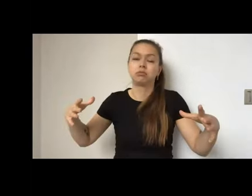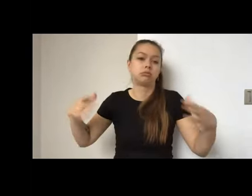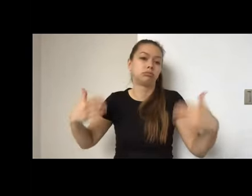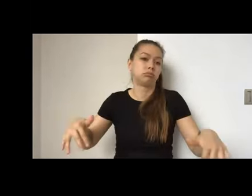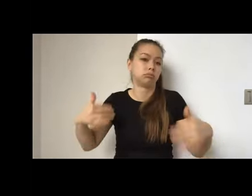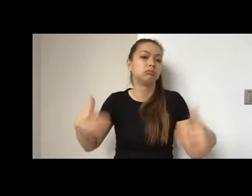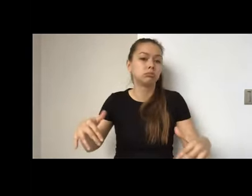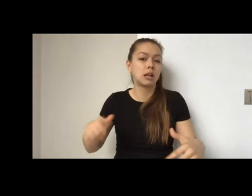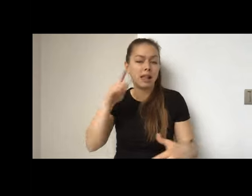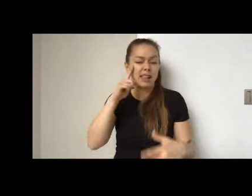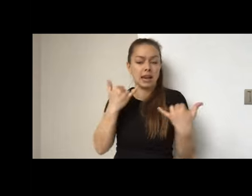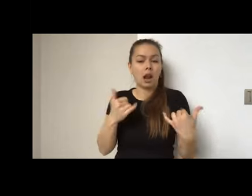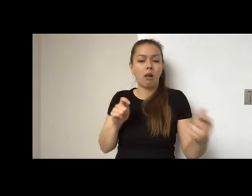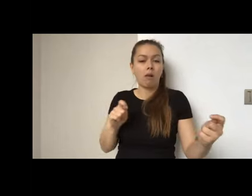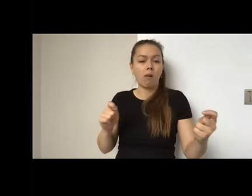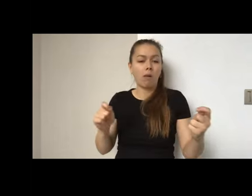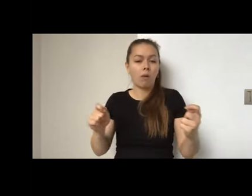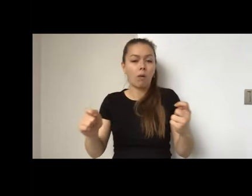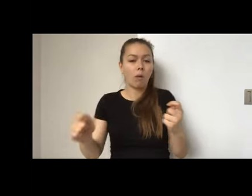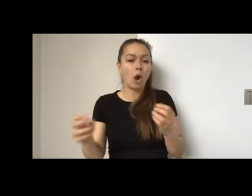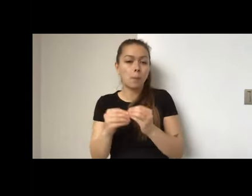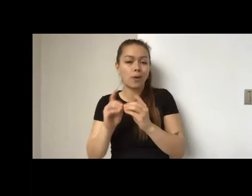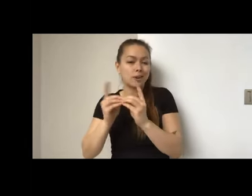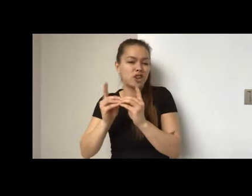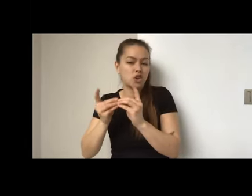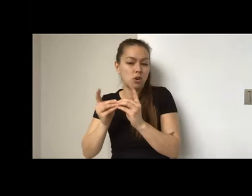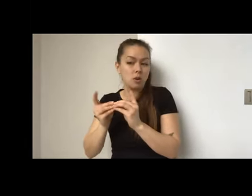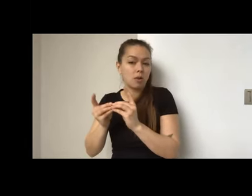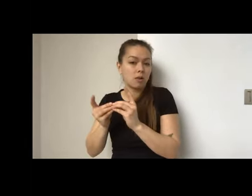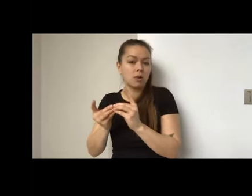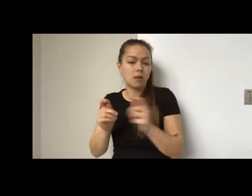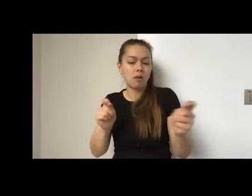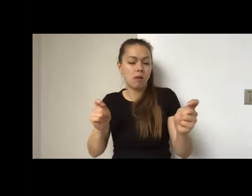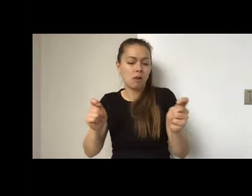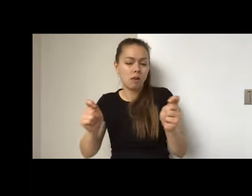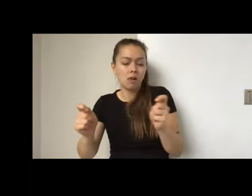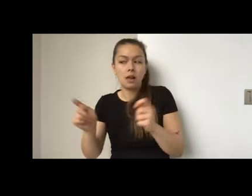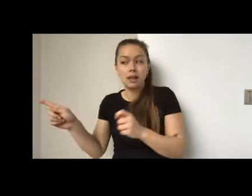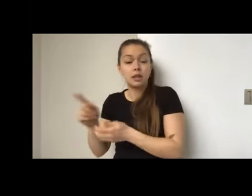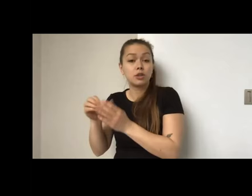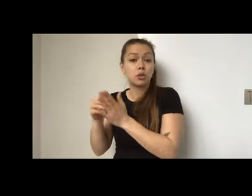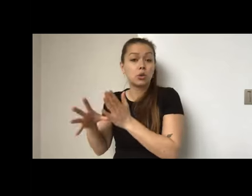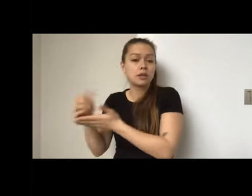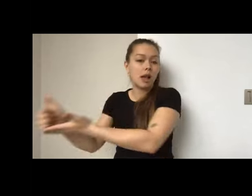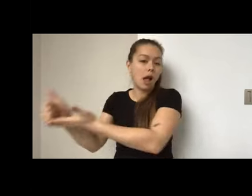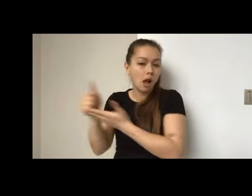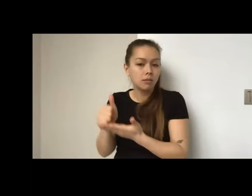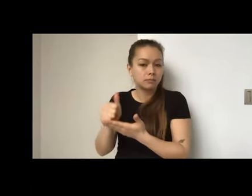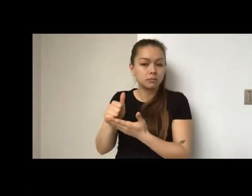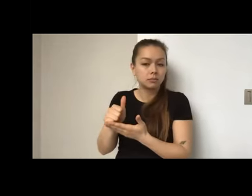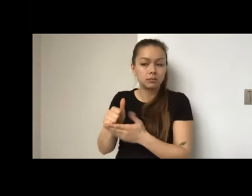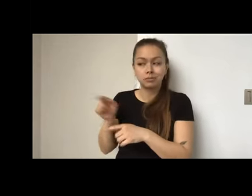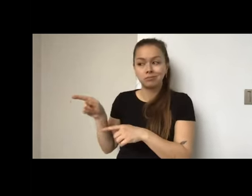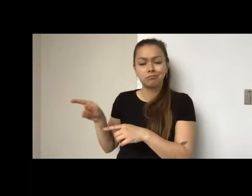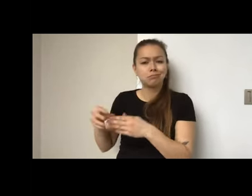of a digital platform moving in that direction. It really kind of helped us shape in that direction. And I think the students who were able to take the lead and, you know, kind of